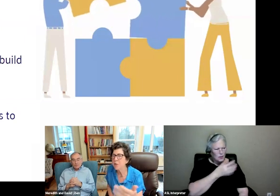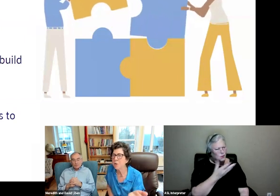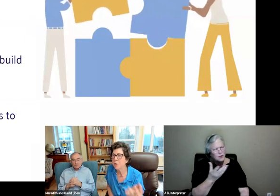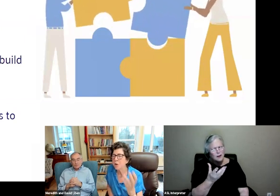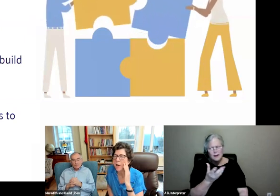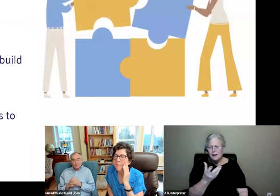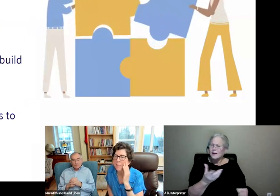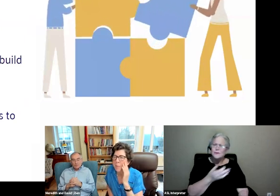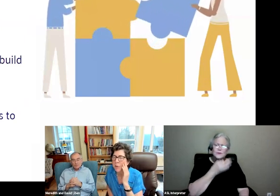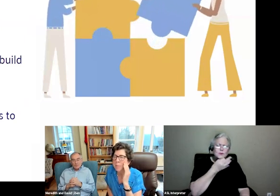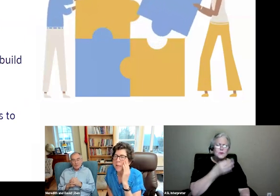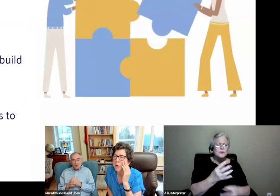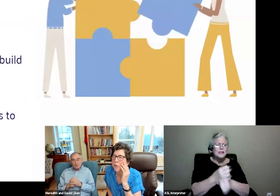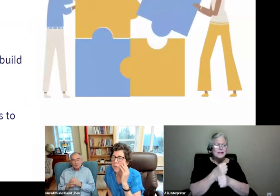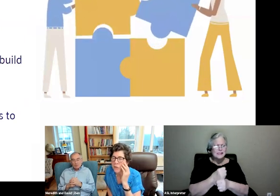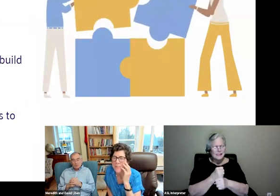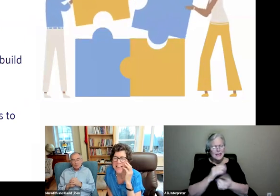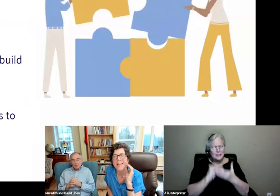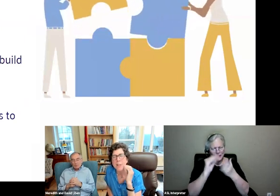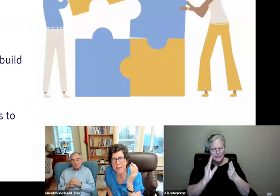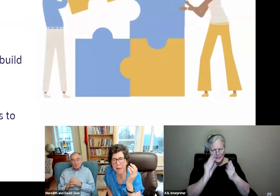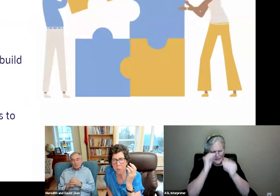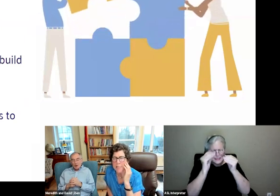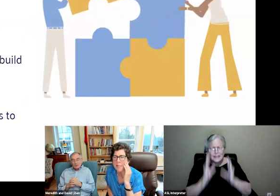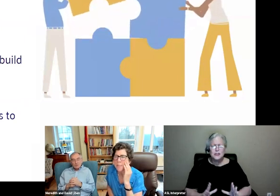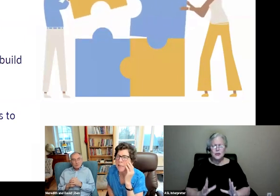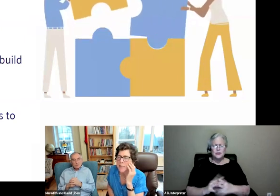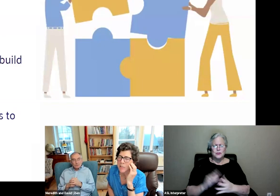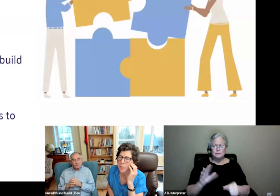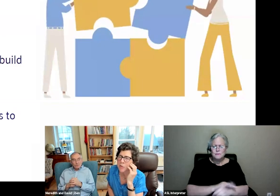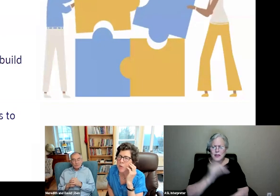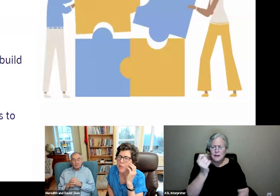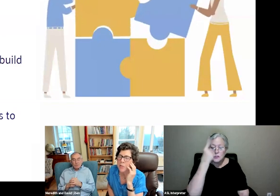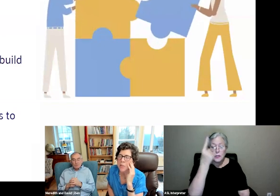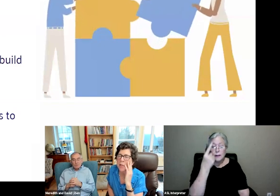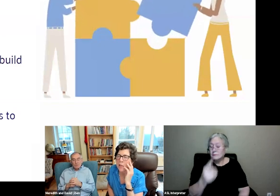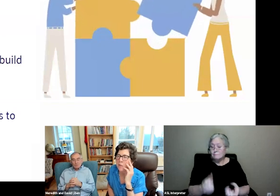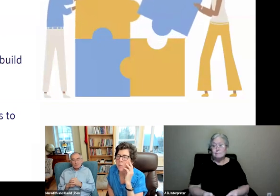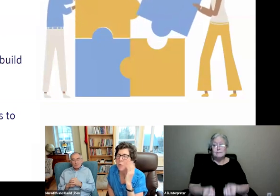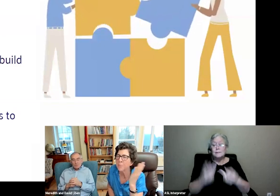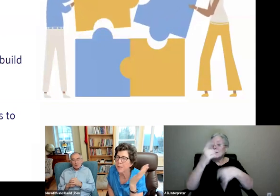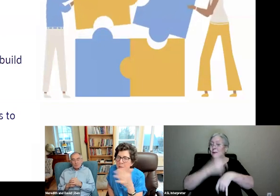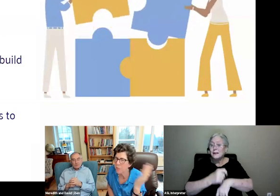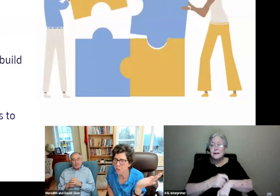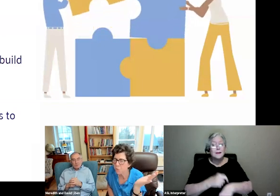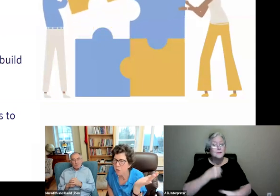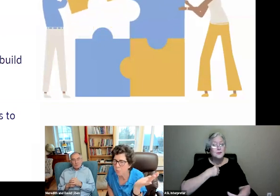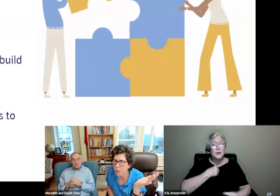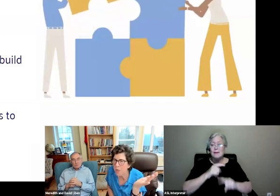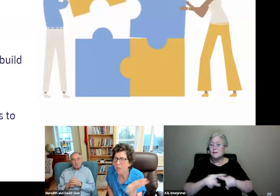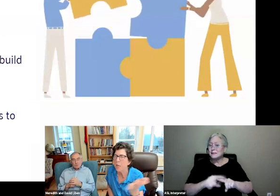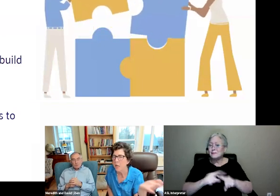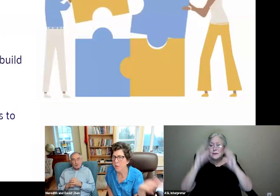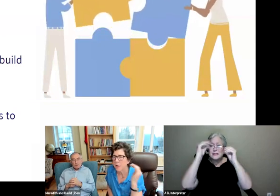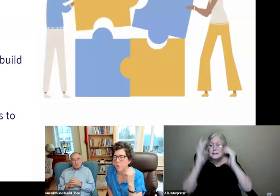turnover because you're a pretty beleaguered system? You may not want something that takes three or four years to get comfortable with because your teachers will